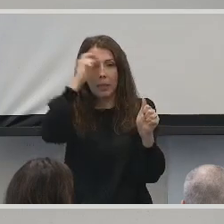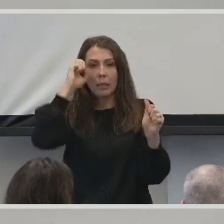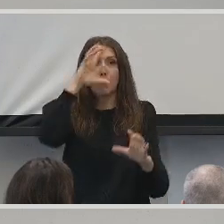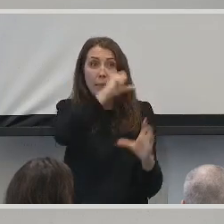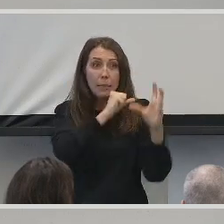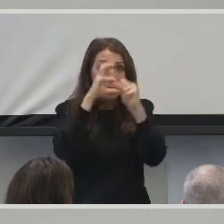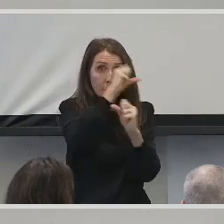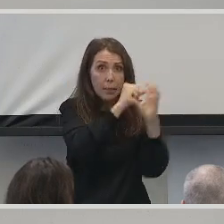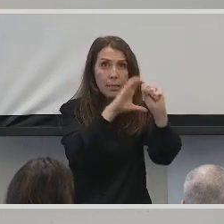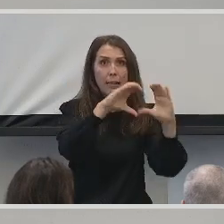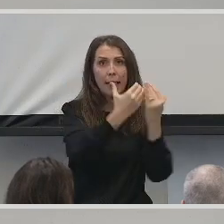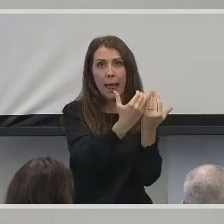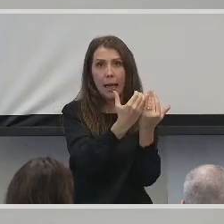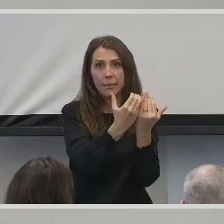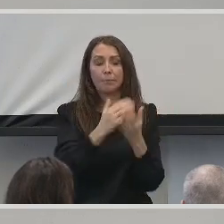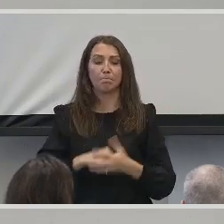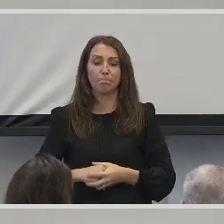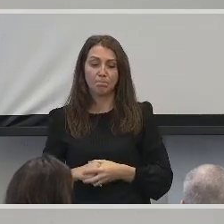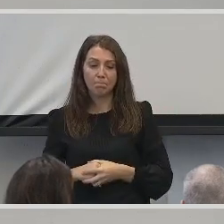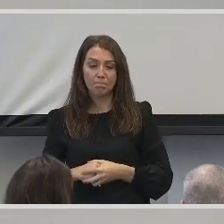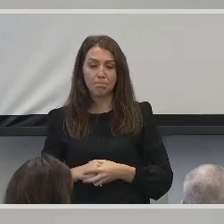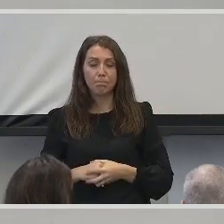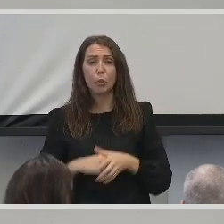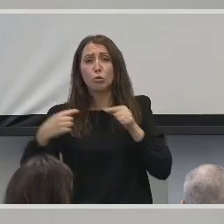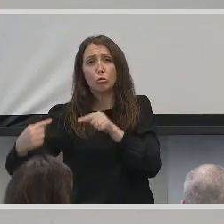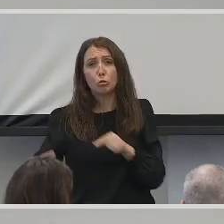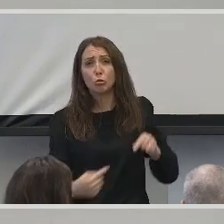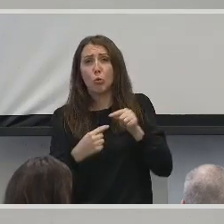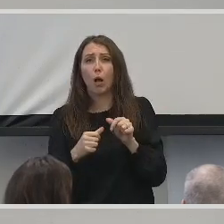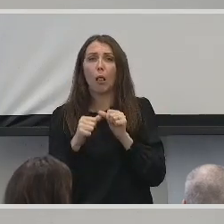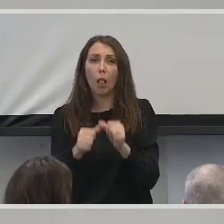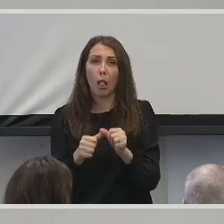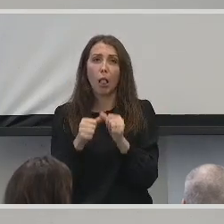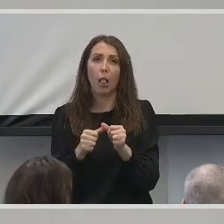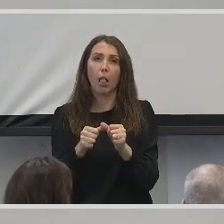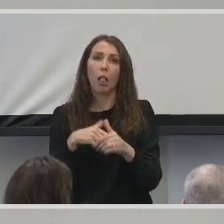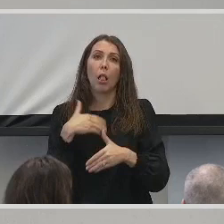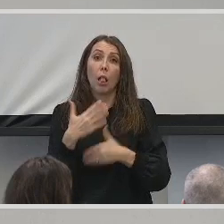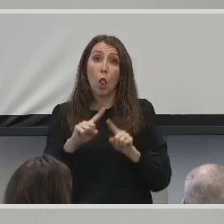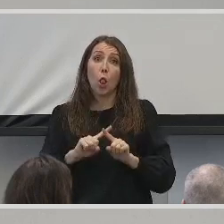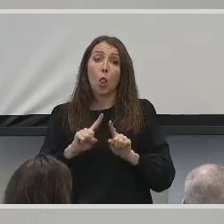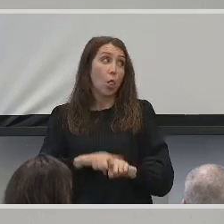after returning home. My struggles persisted throughout my schooling.